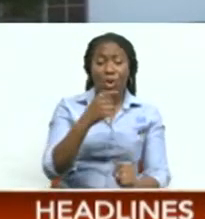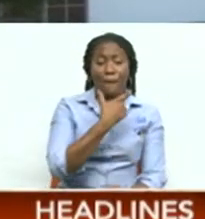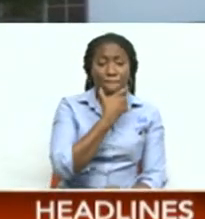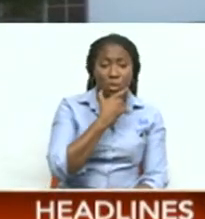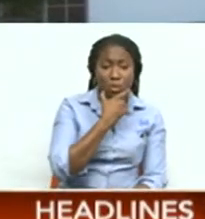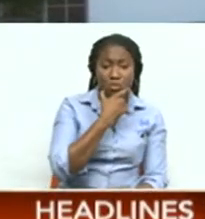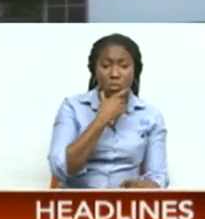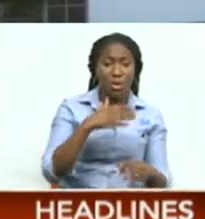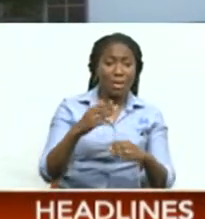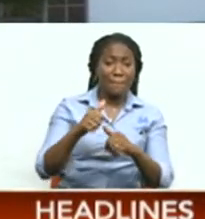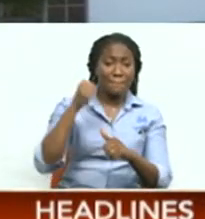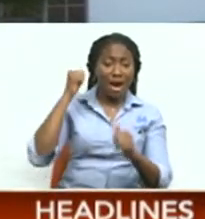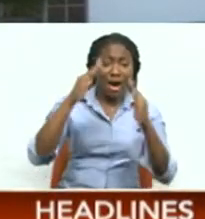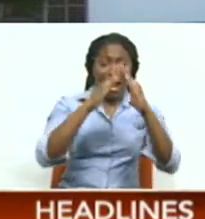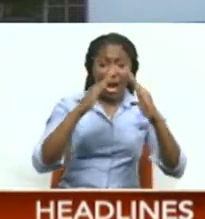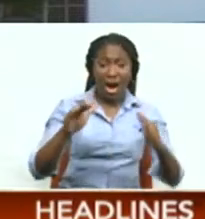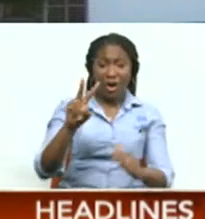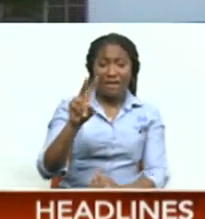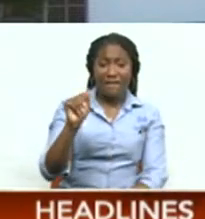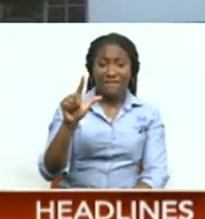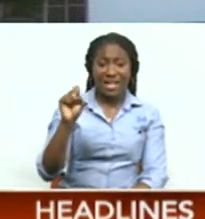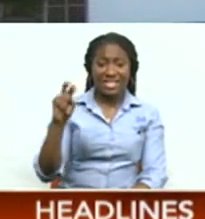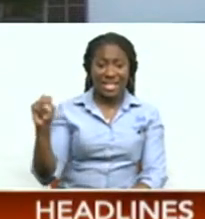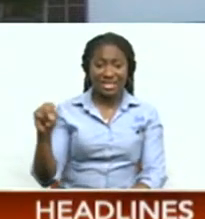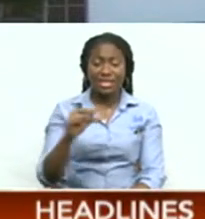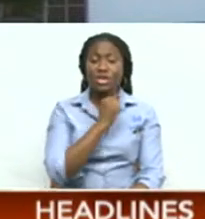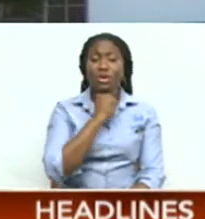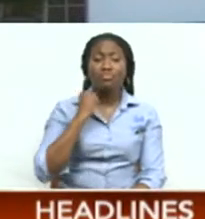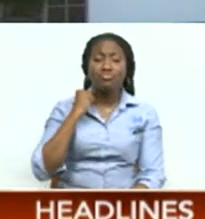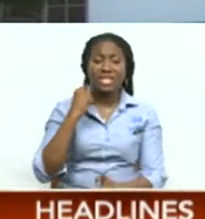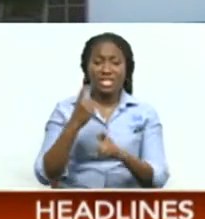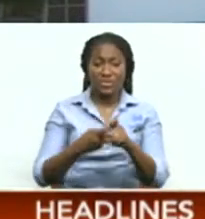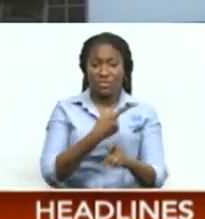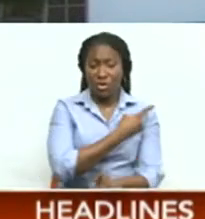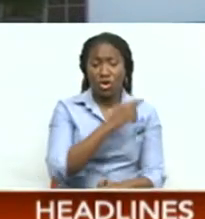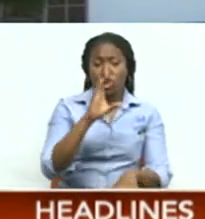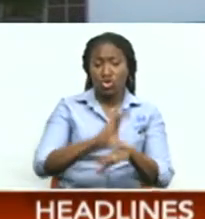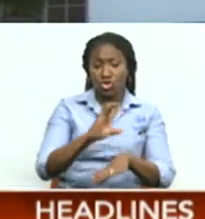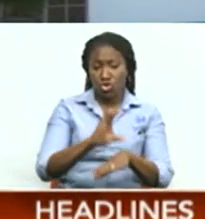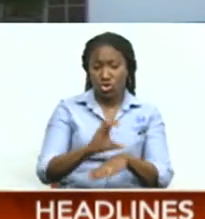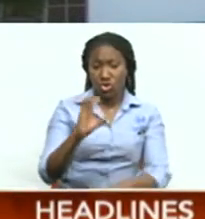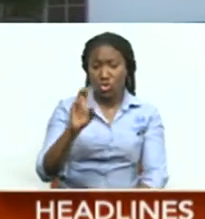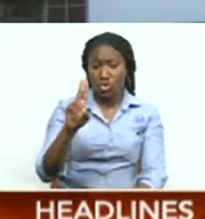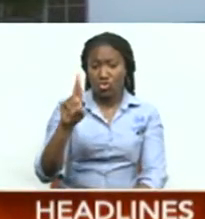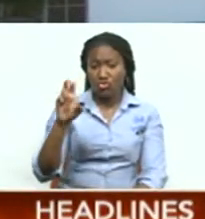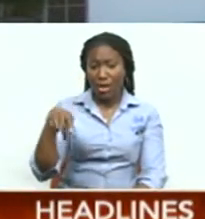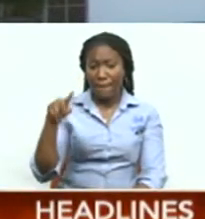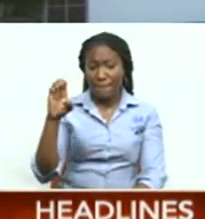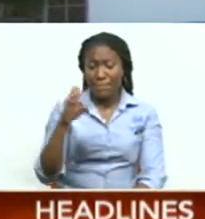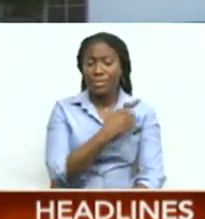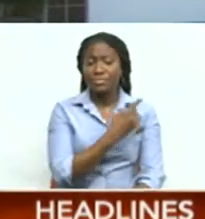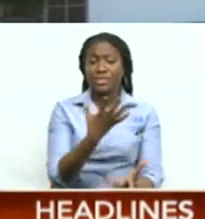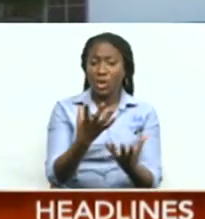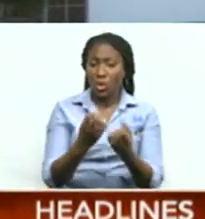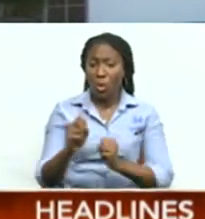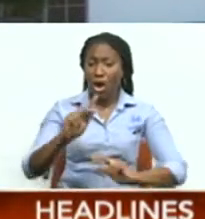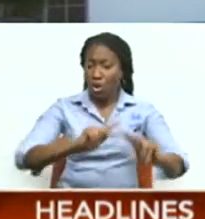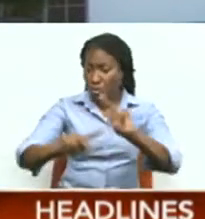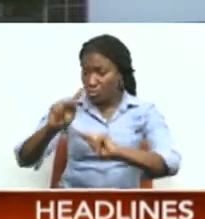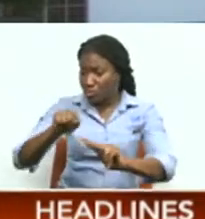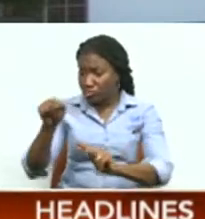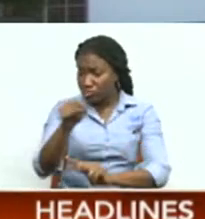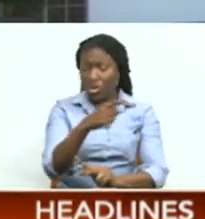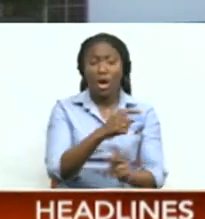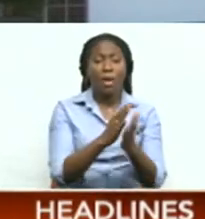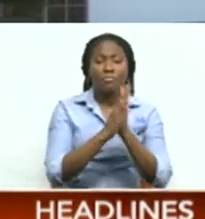their Butu Road, Valsain home, parish priest of Our Lady of Fatima here in Kurep is calling on the citizens to